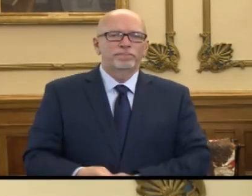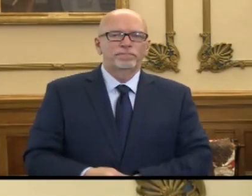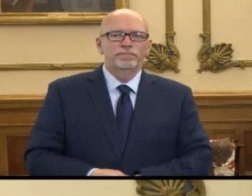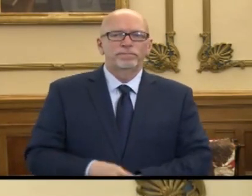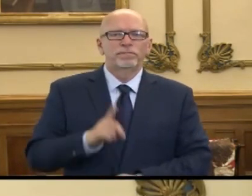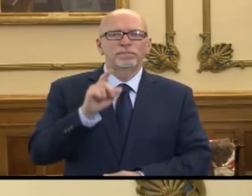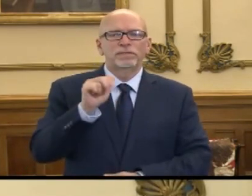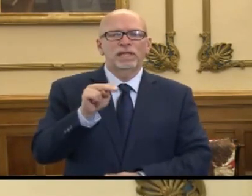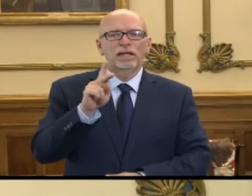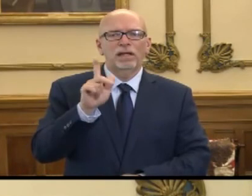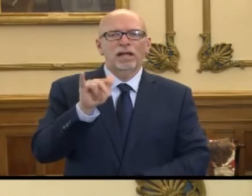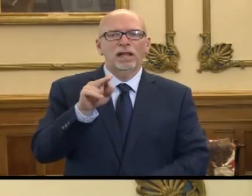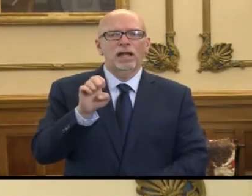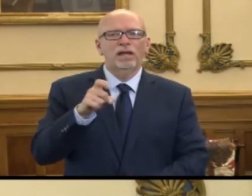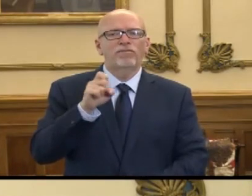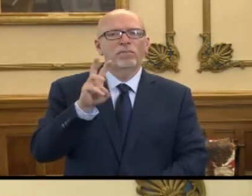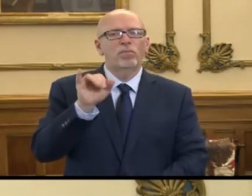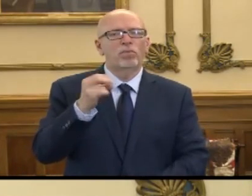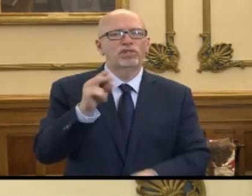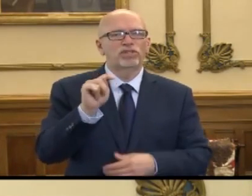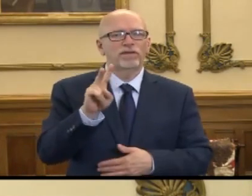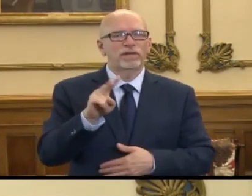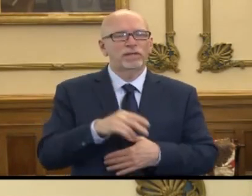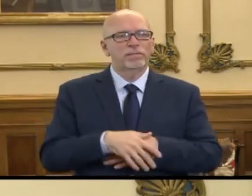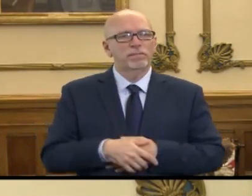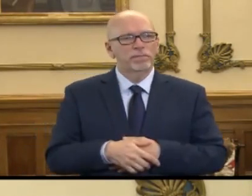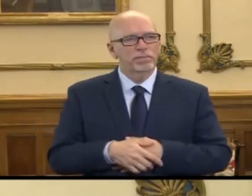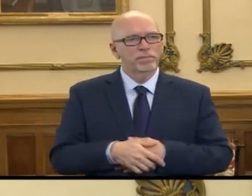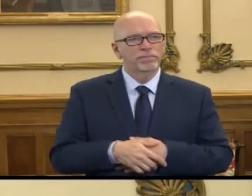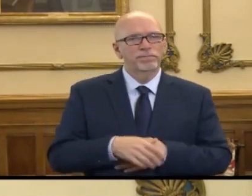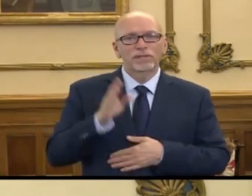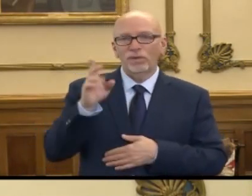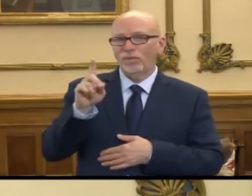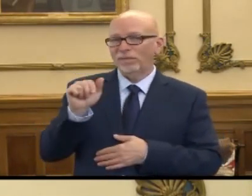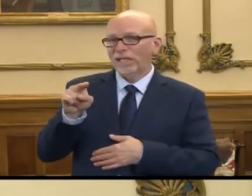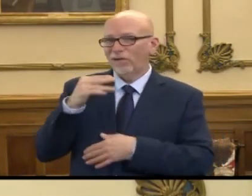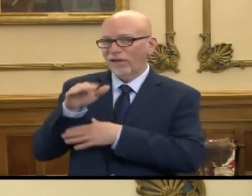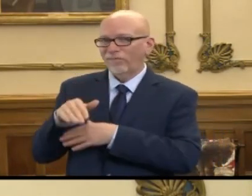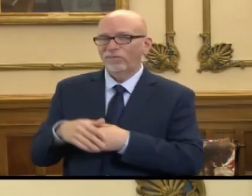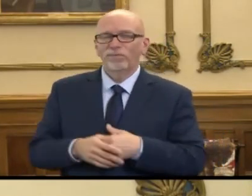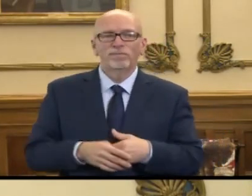Dan Klein, Wish TV. Hello, Dan. Good afternoon.